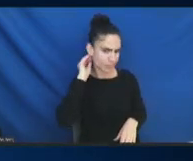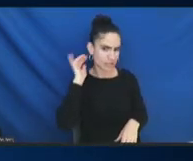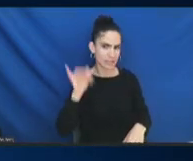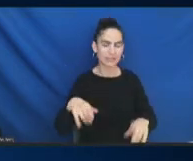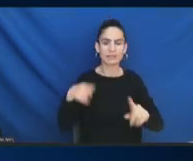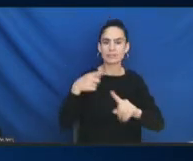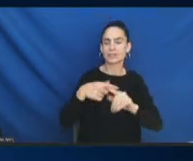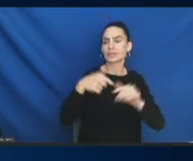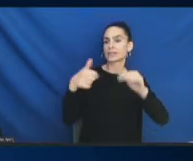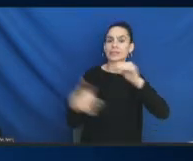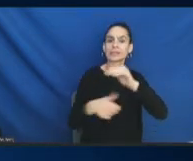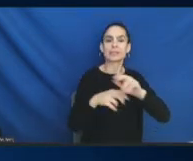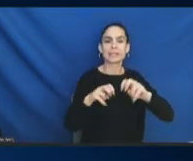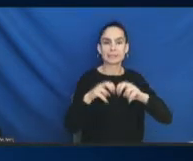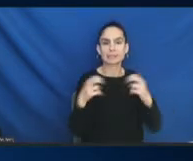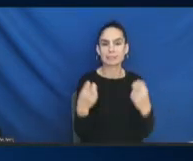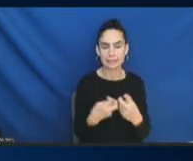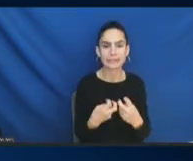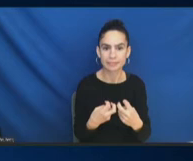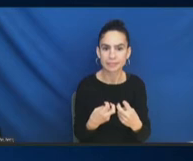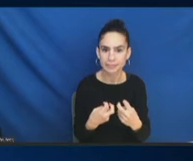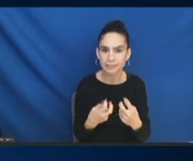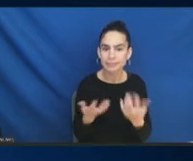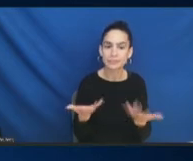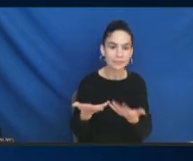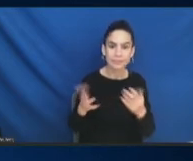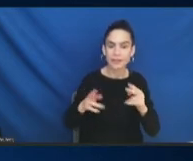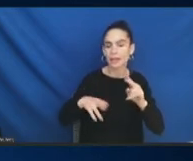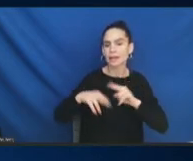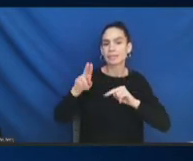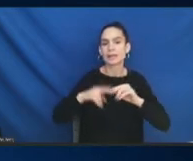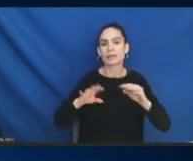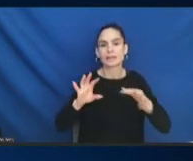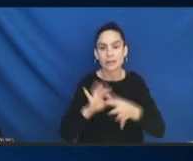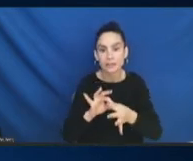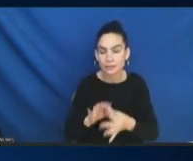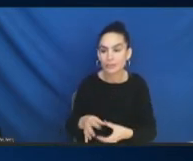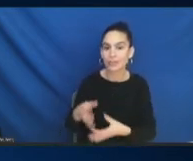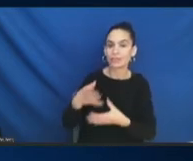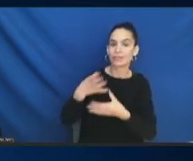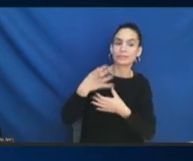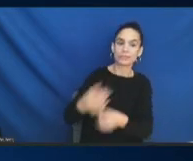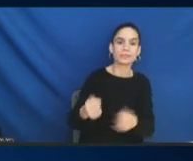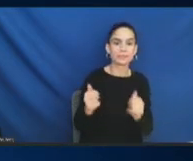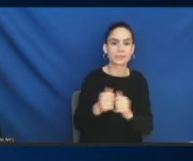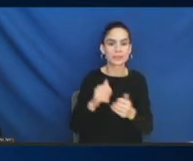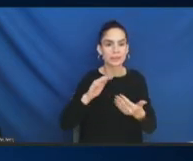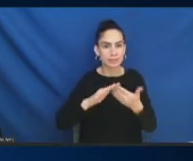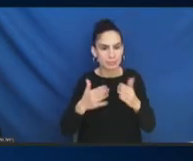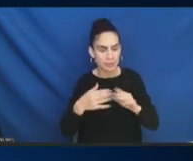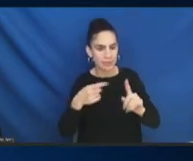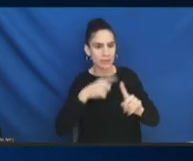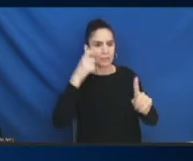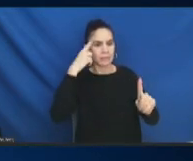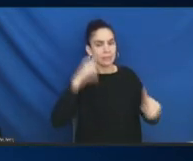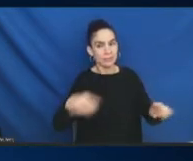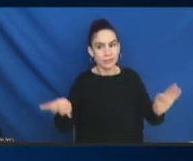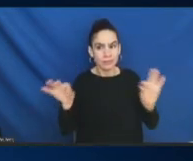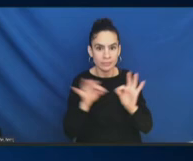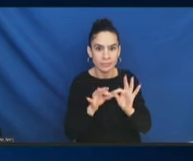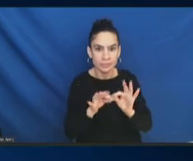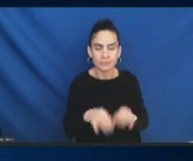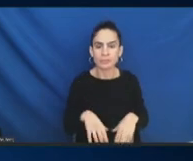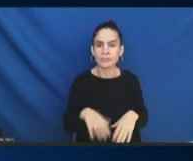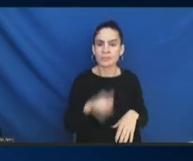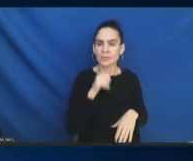that building trust between community and government is important and that it's not us just advocating for community, but also